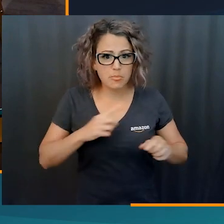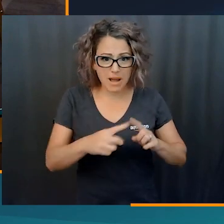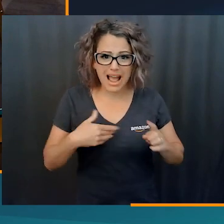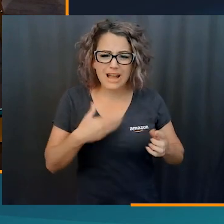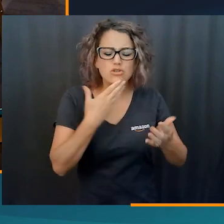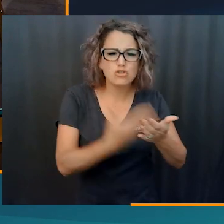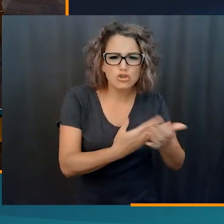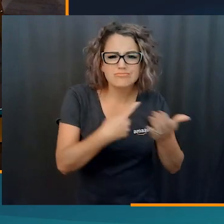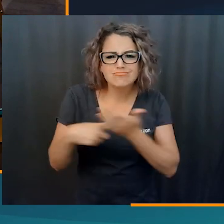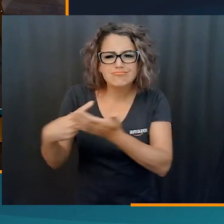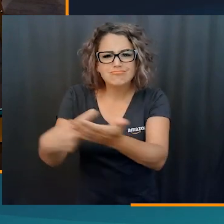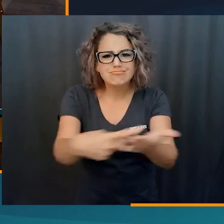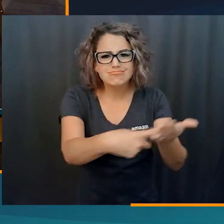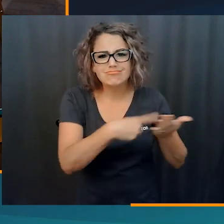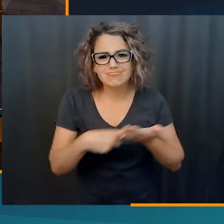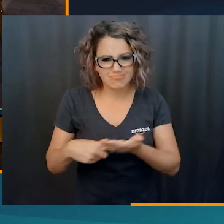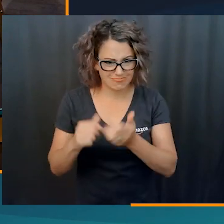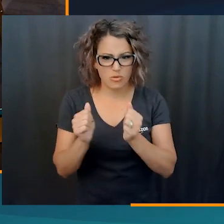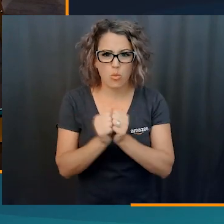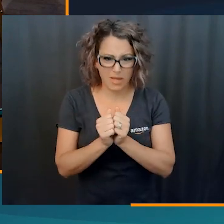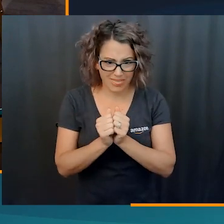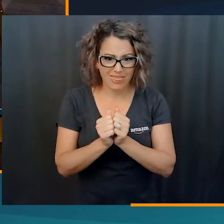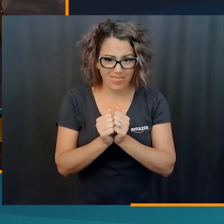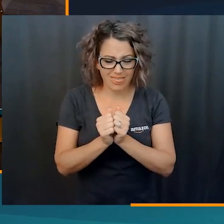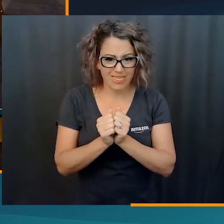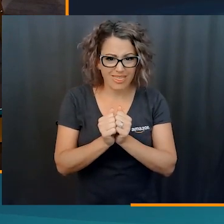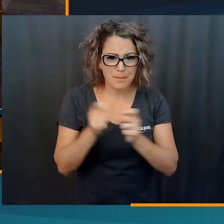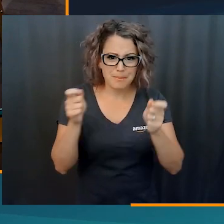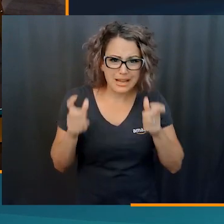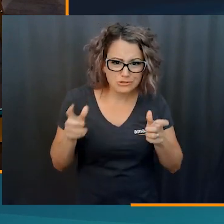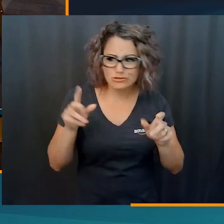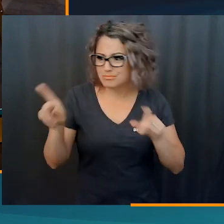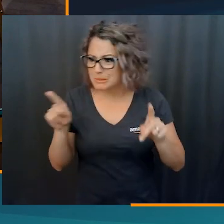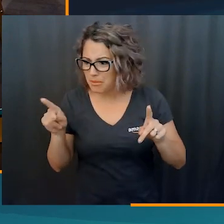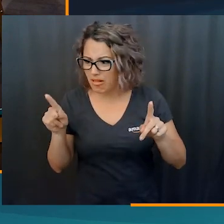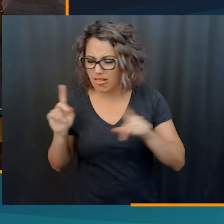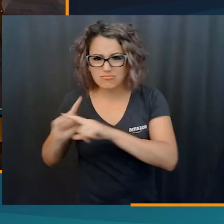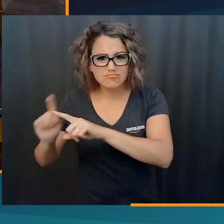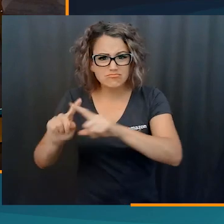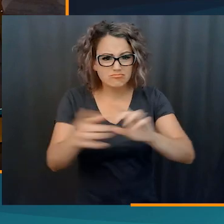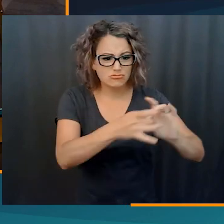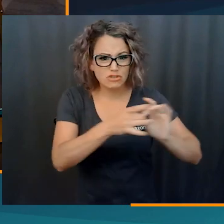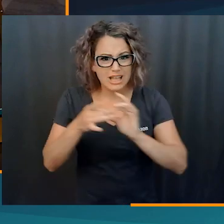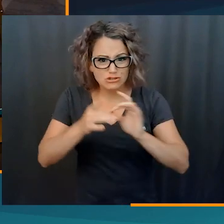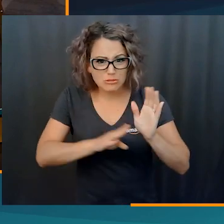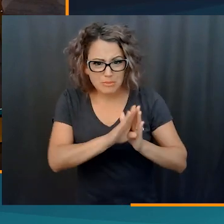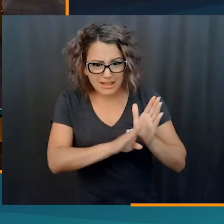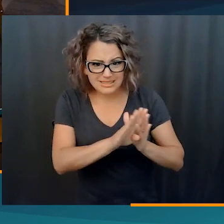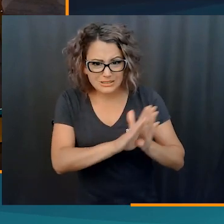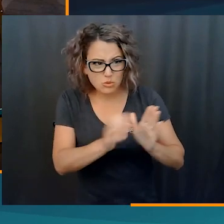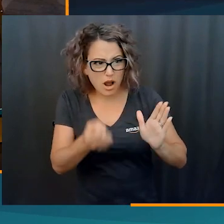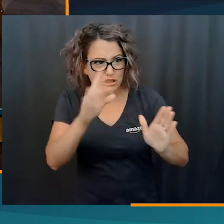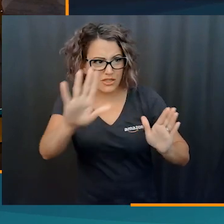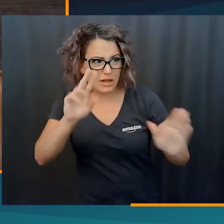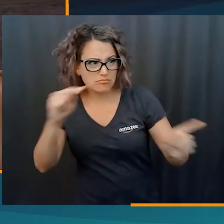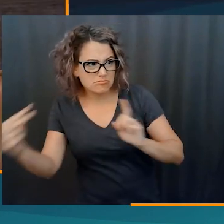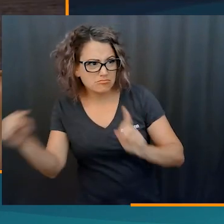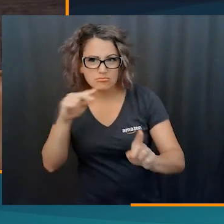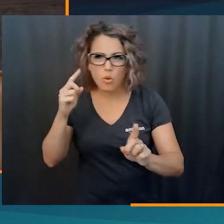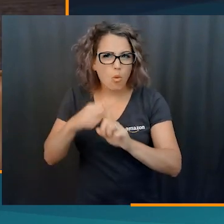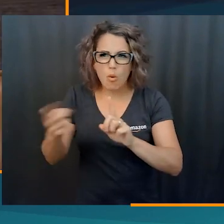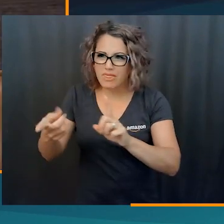be able to have kind of like those water cooler conversations and relationships with folks on the floor,